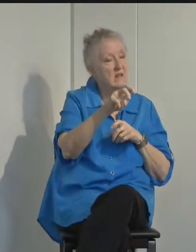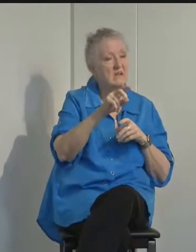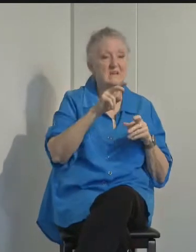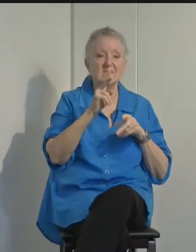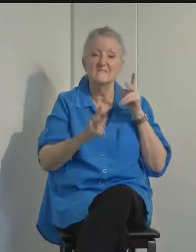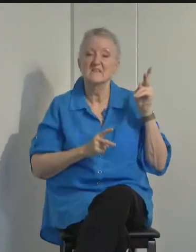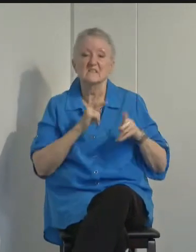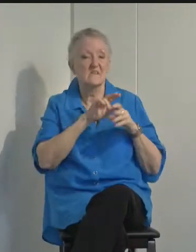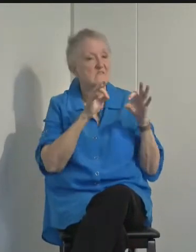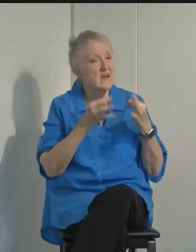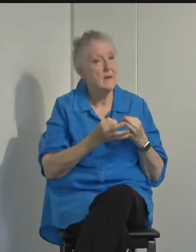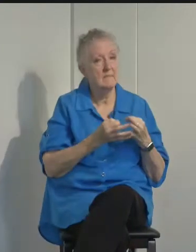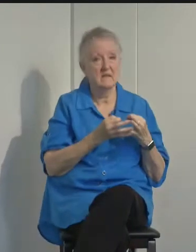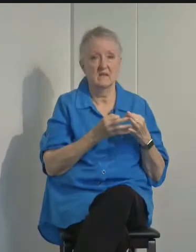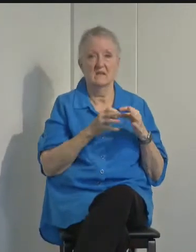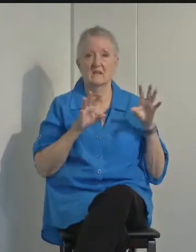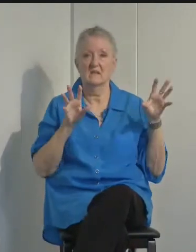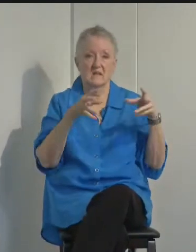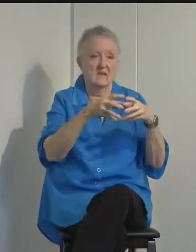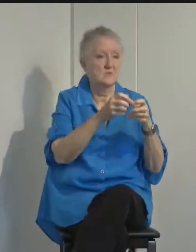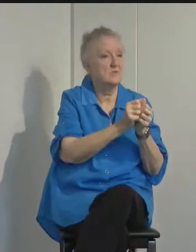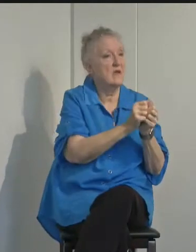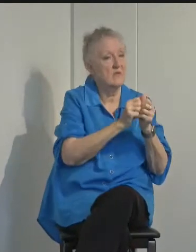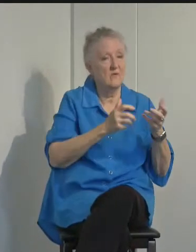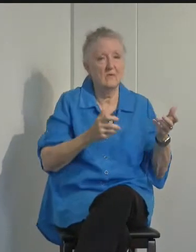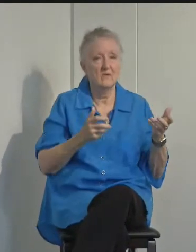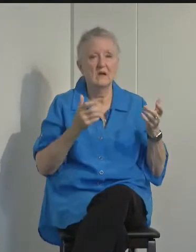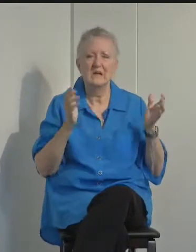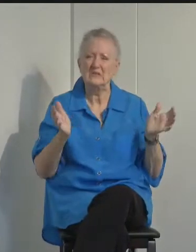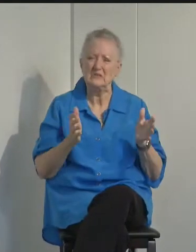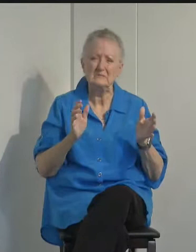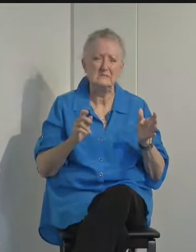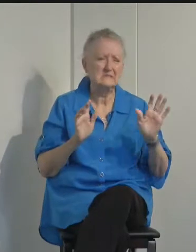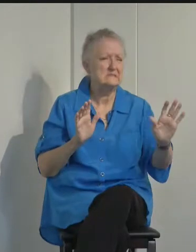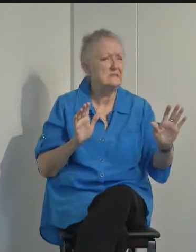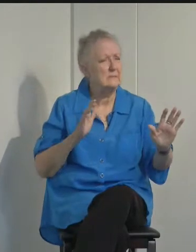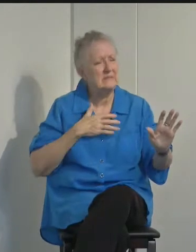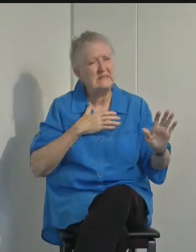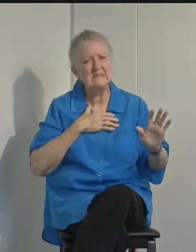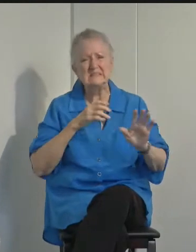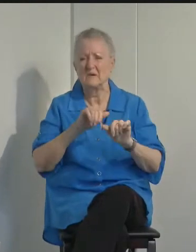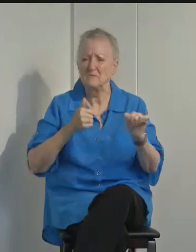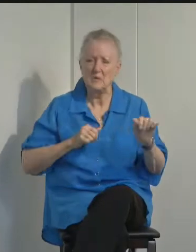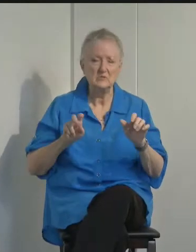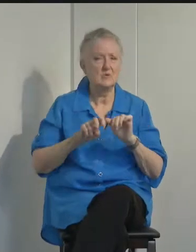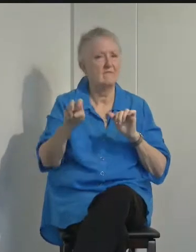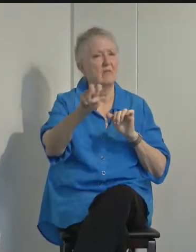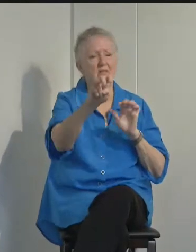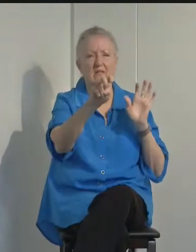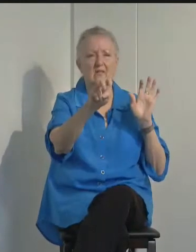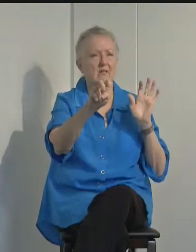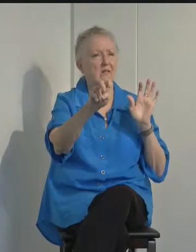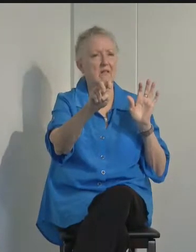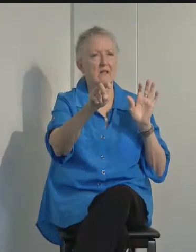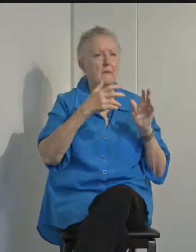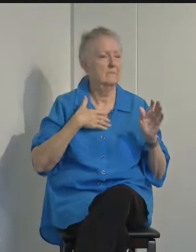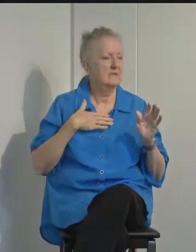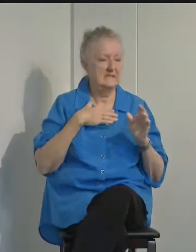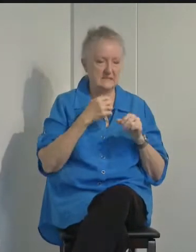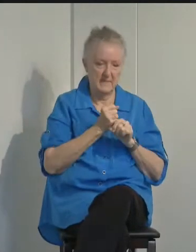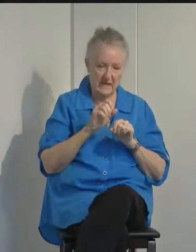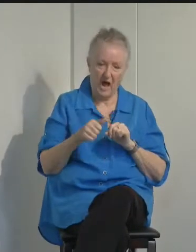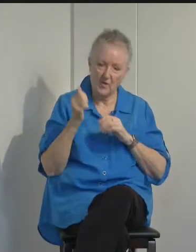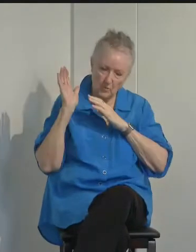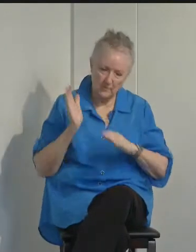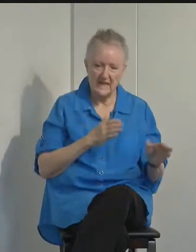I urge everyone, at this time, please avoid travel. Please make other